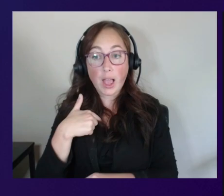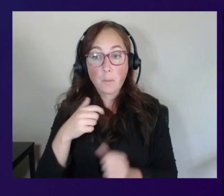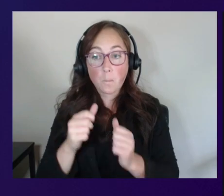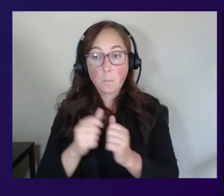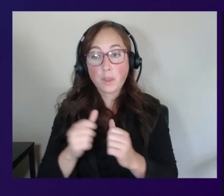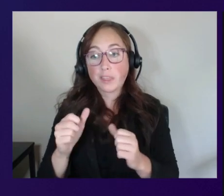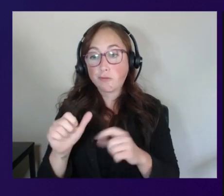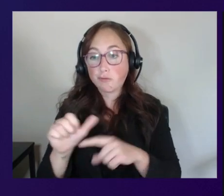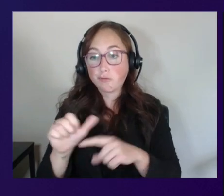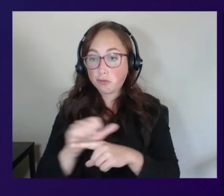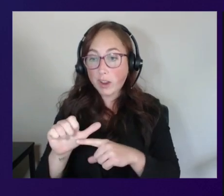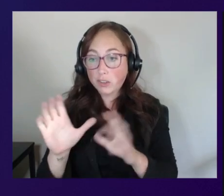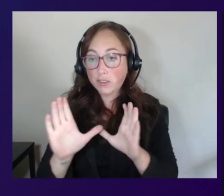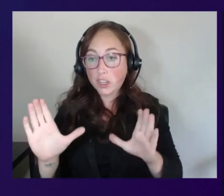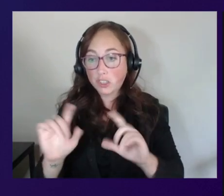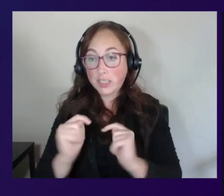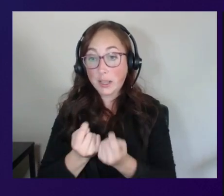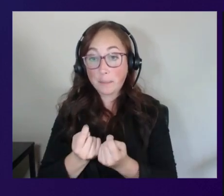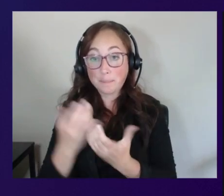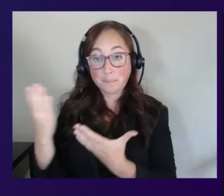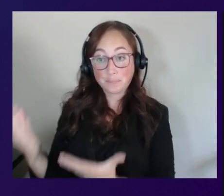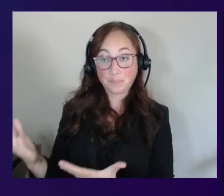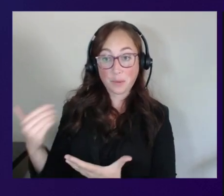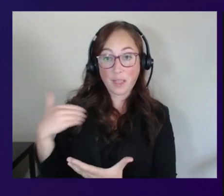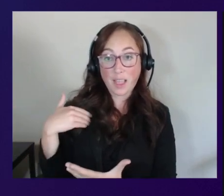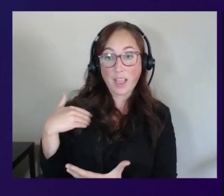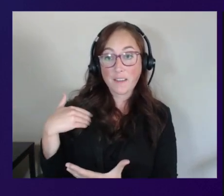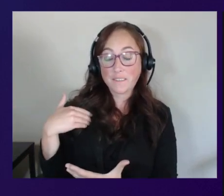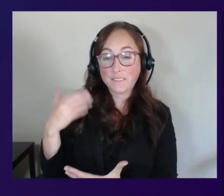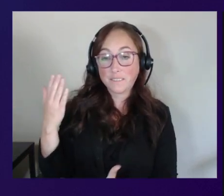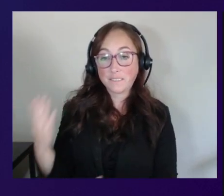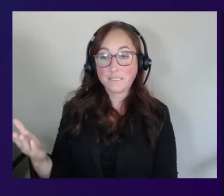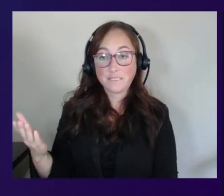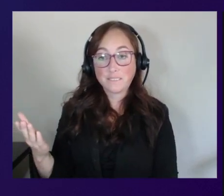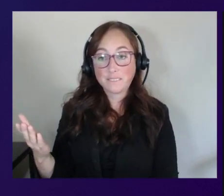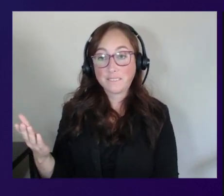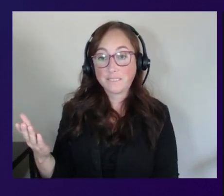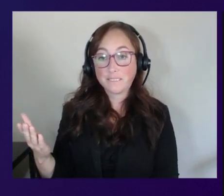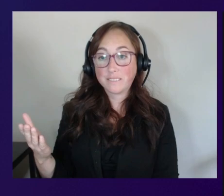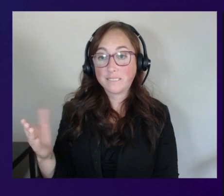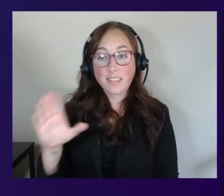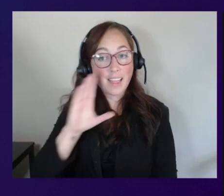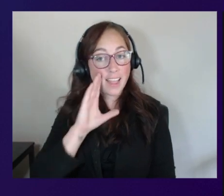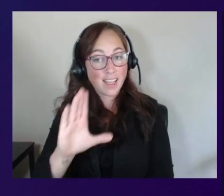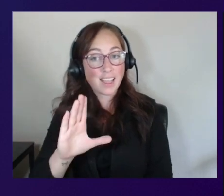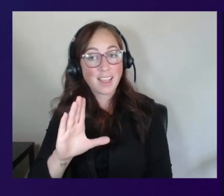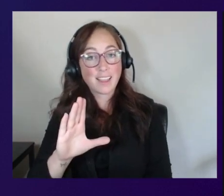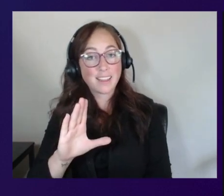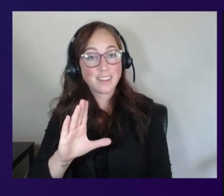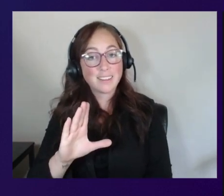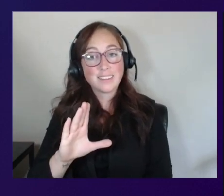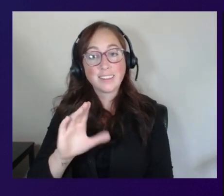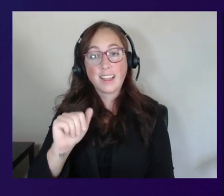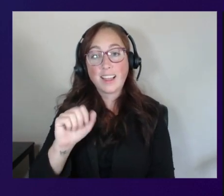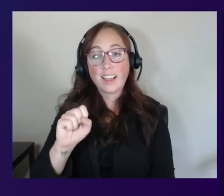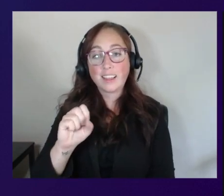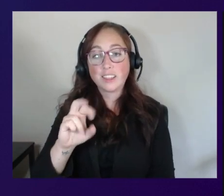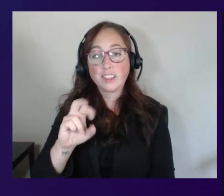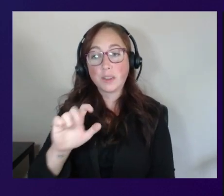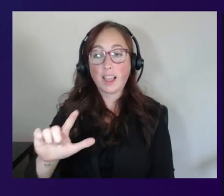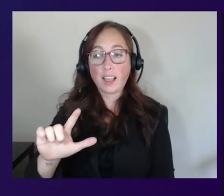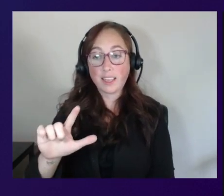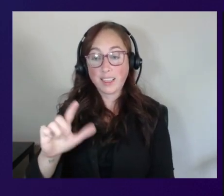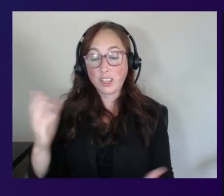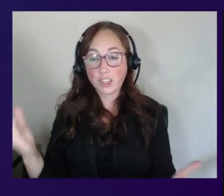with me we have my good friend this side hey Aaron Australia Grunin here thanks for having me I'm an end user